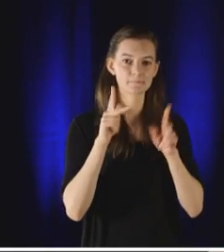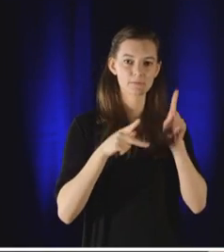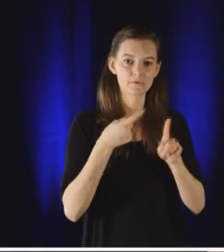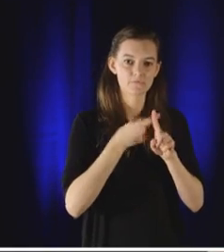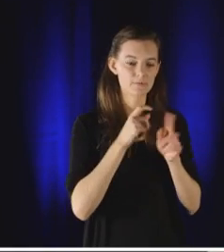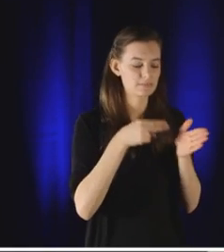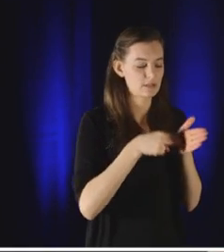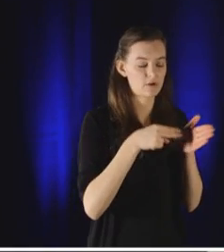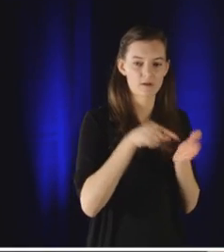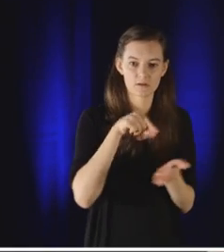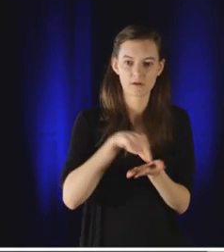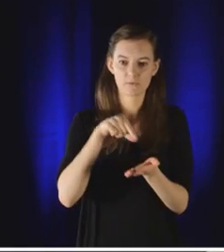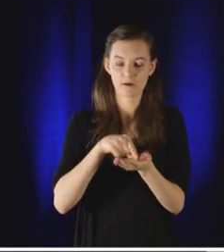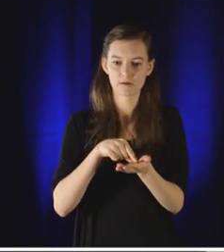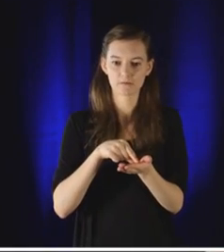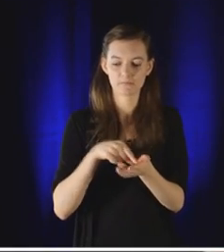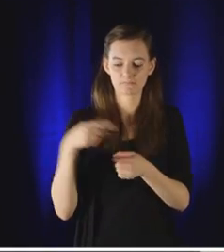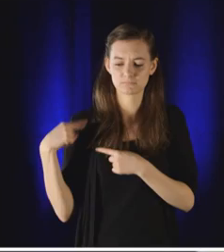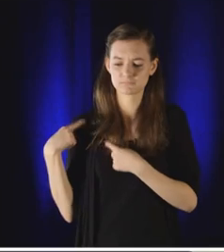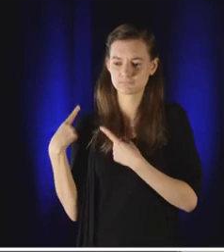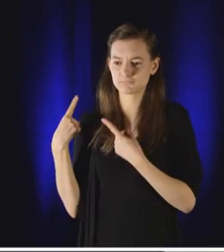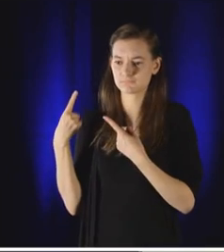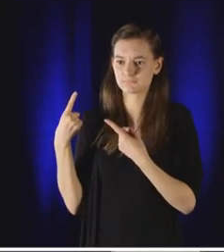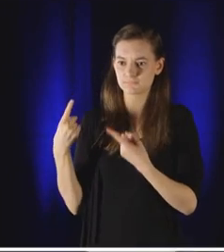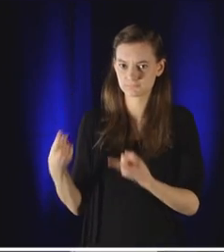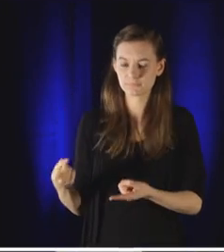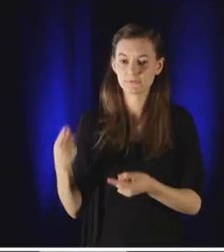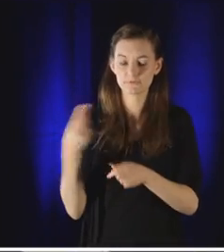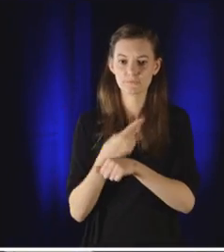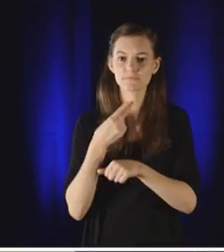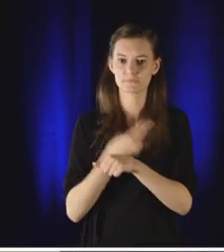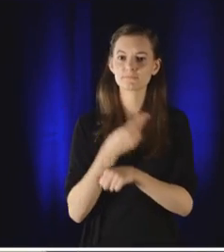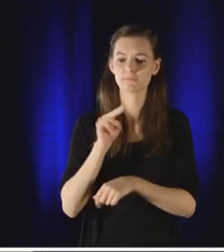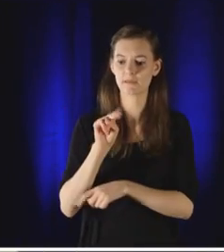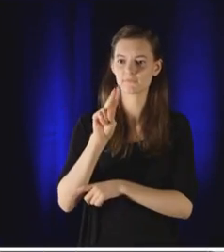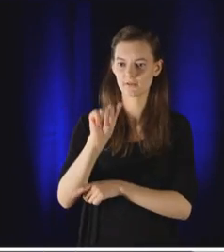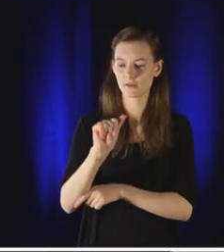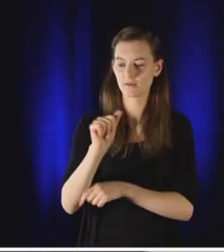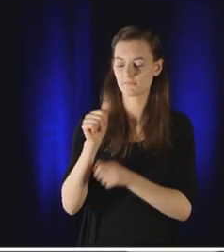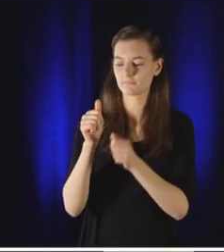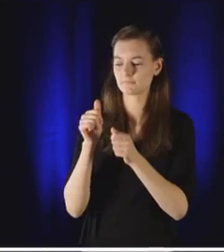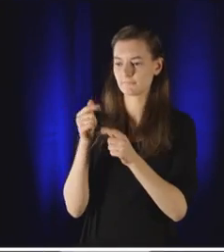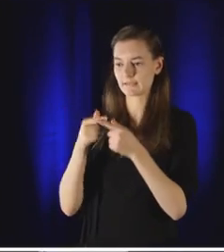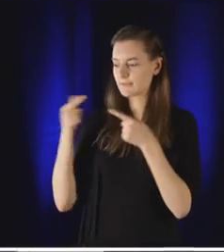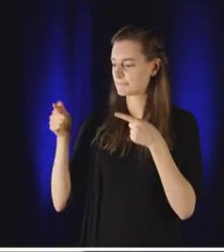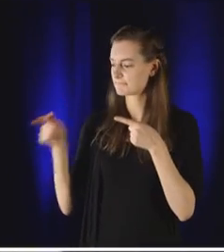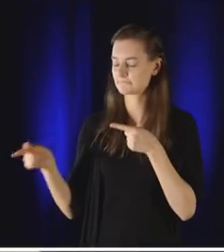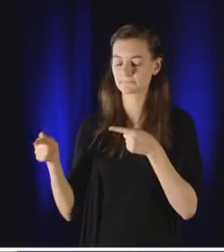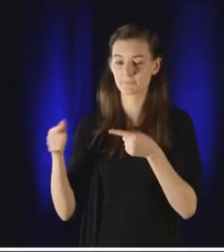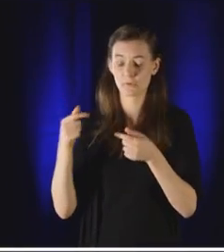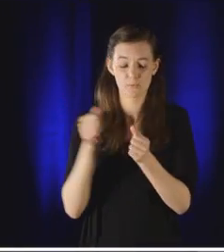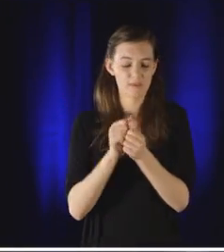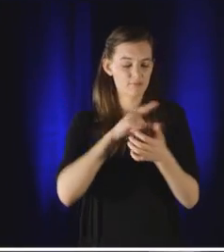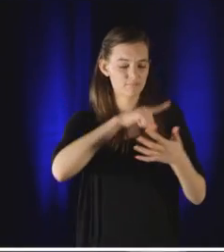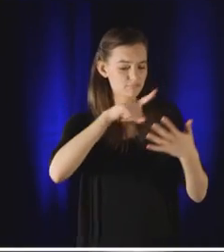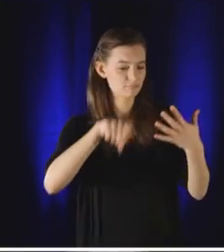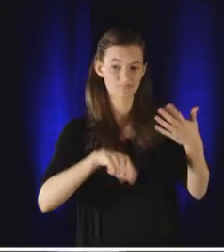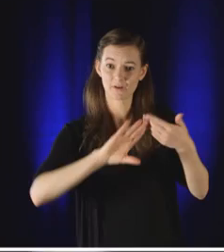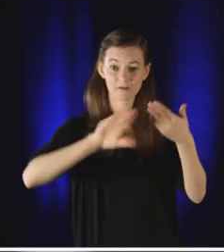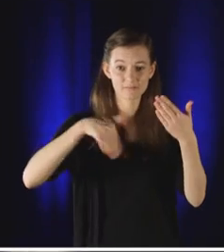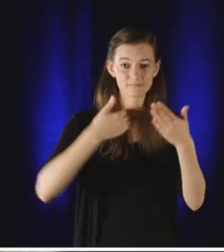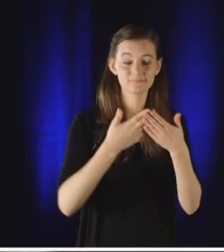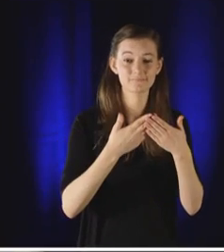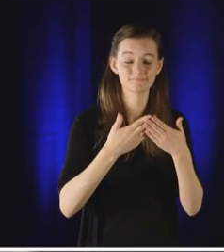people in Syria and Iraq have been using nonviolent action against ISIS since the very beginning in every single institutional